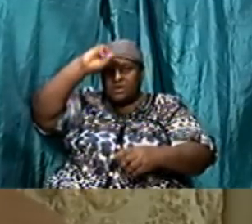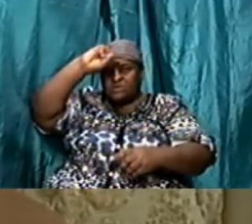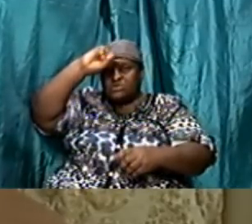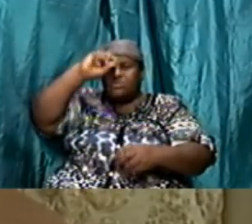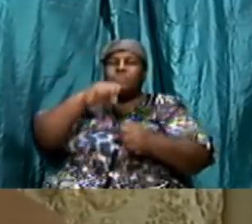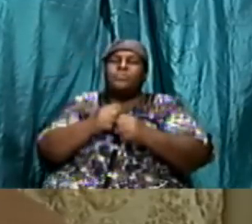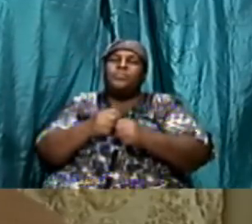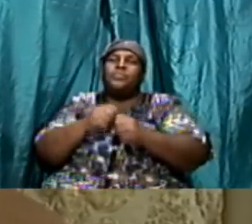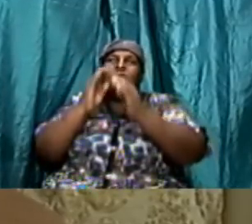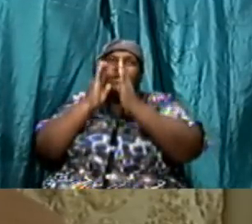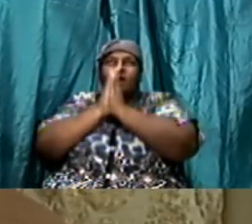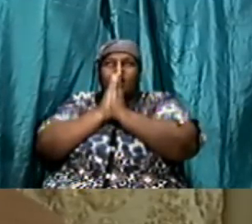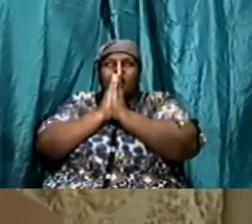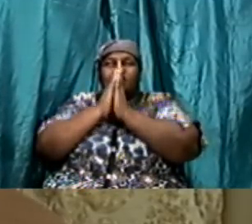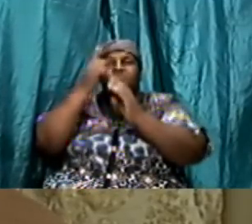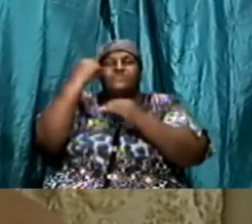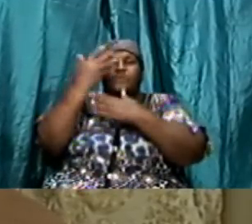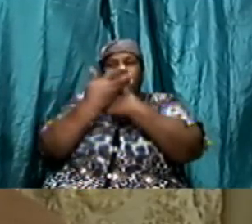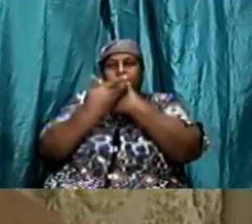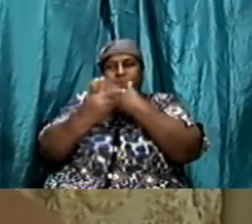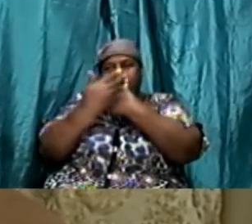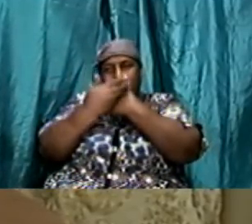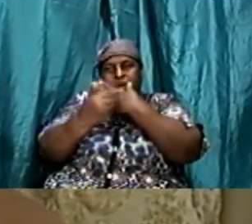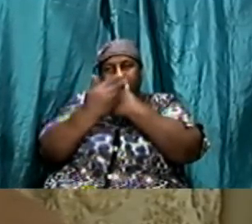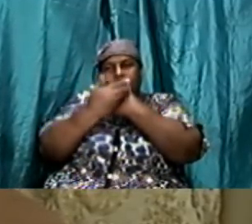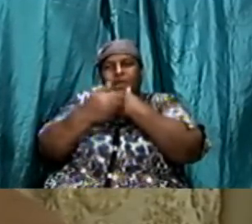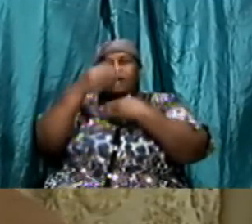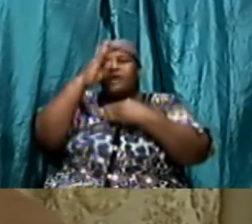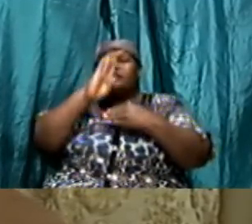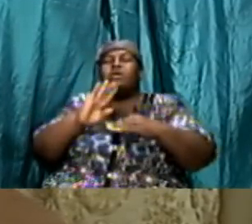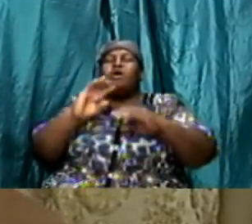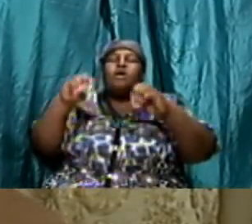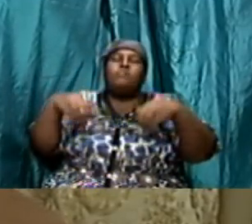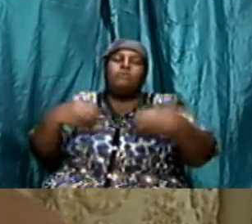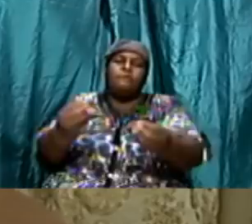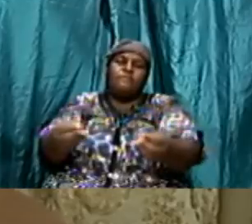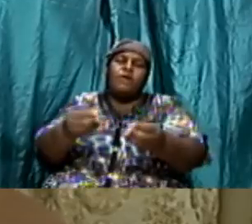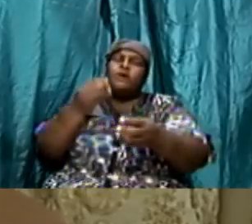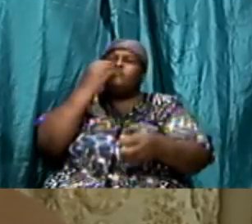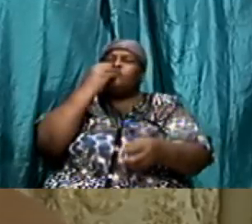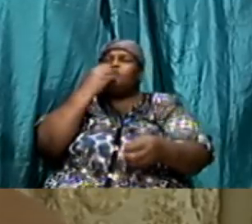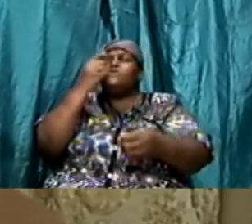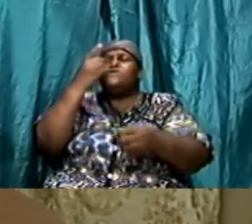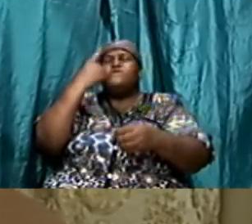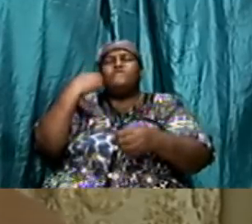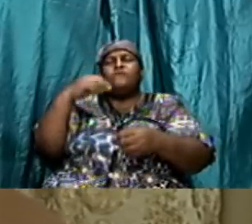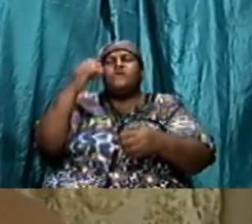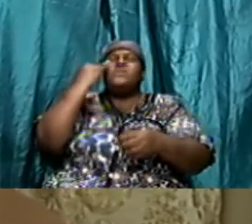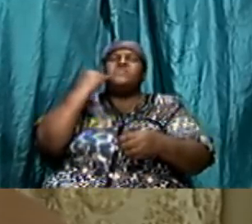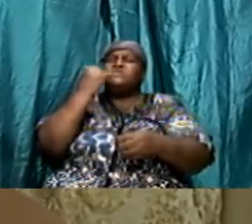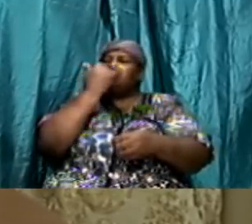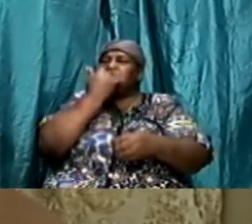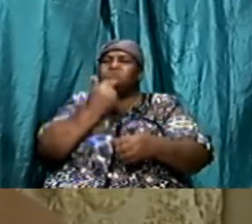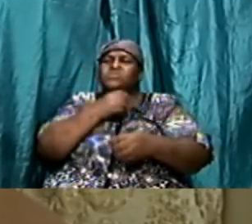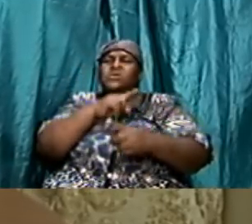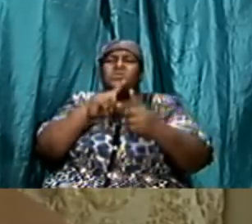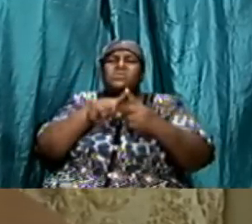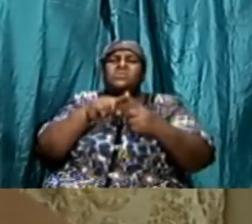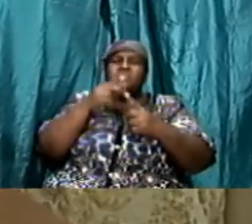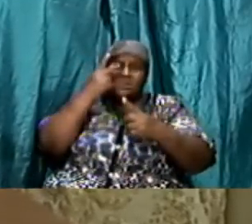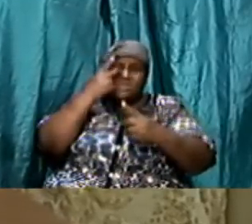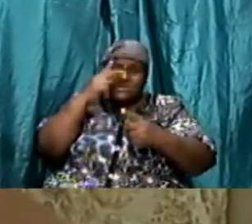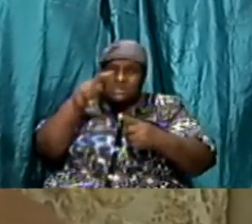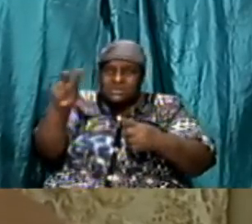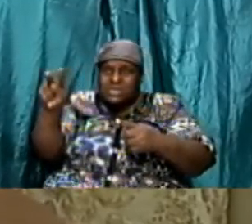bread and god provided the manna from heaven for them and when they saw the manna from heaven they were uh